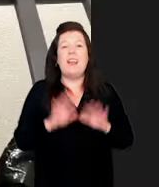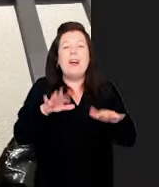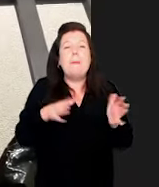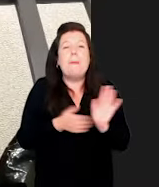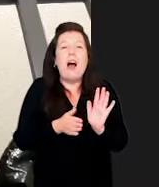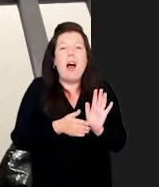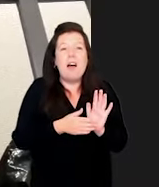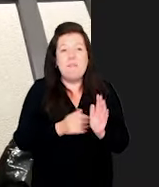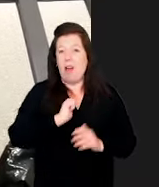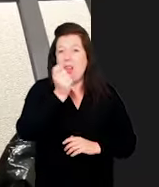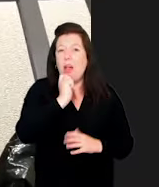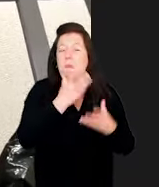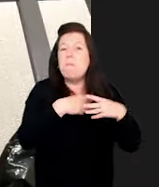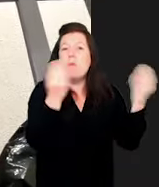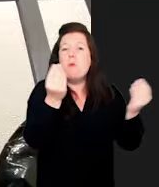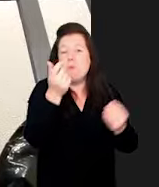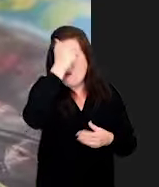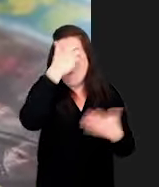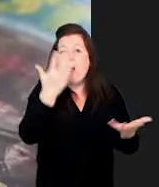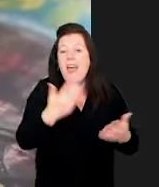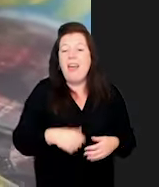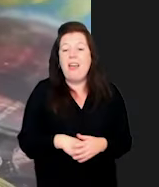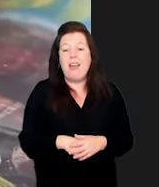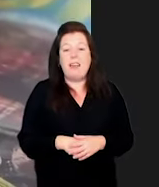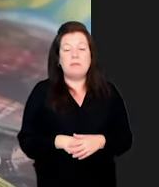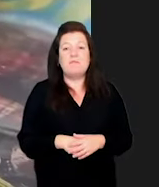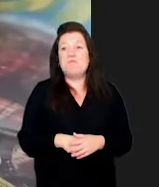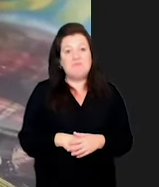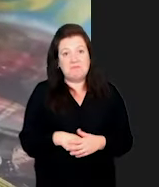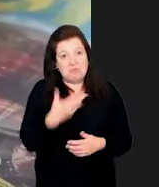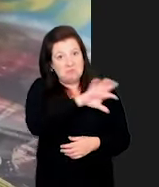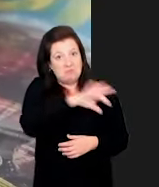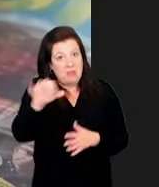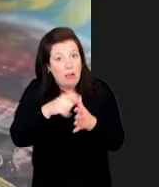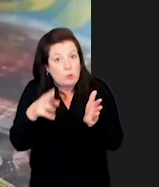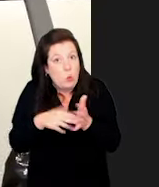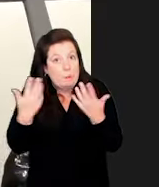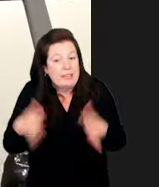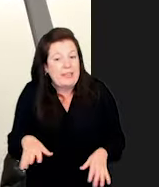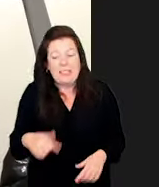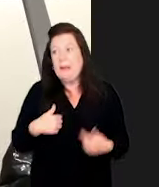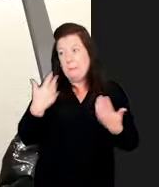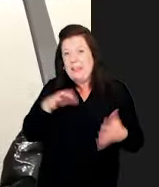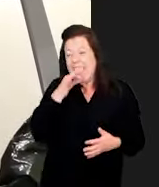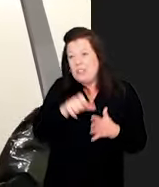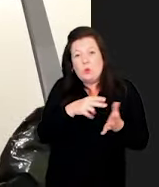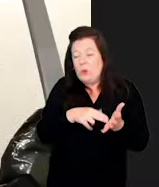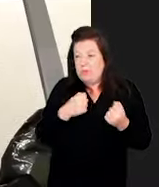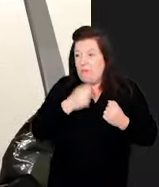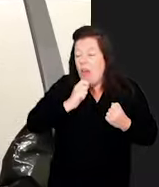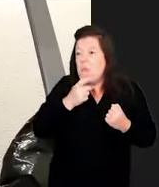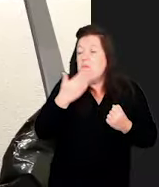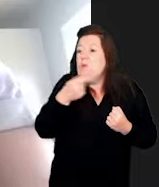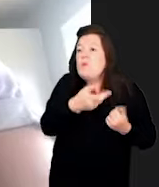Mum, have you seen my lollipop? No, have you asked Dawn? Yes, she hasn't got